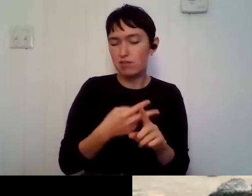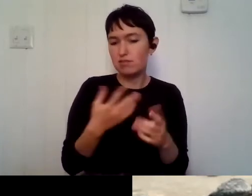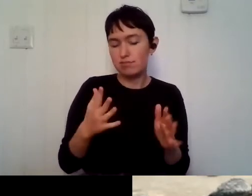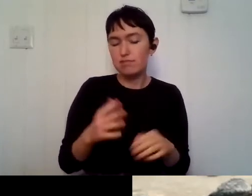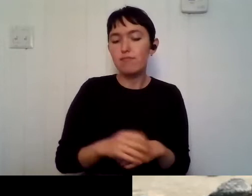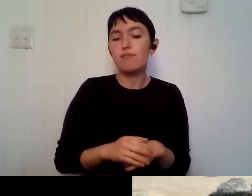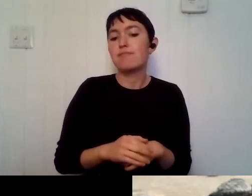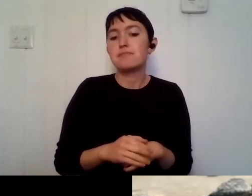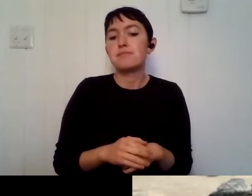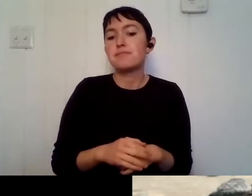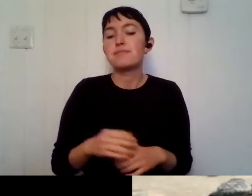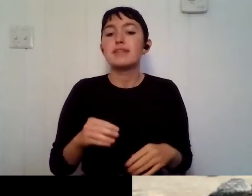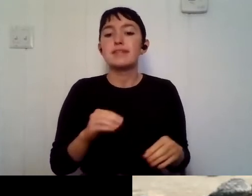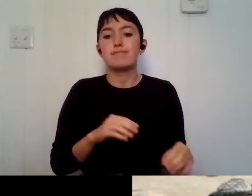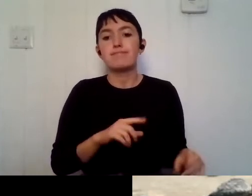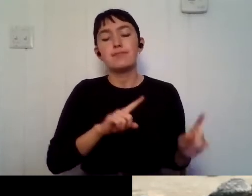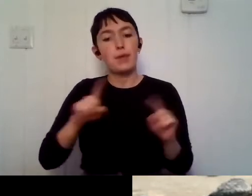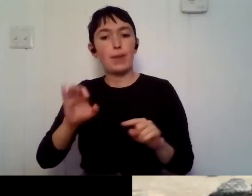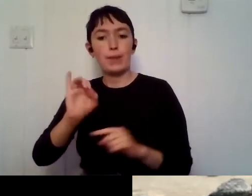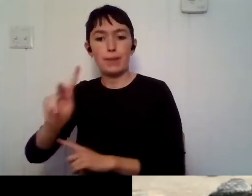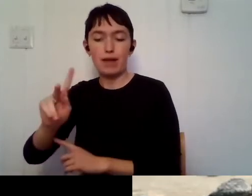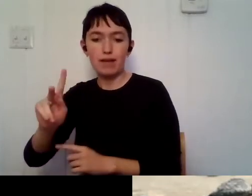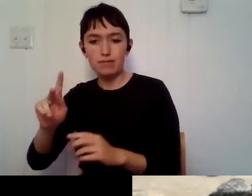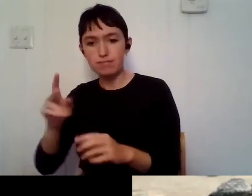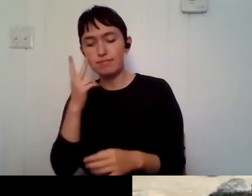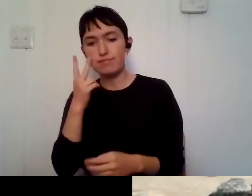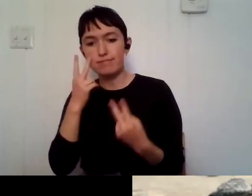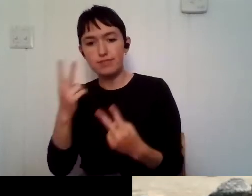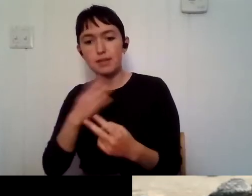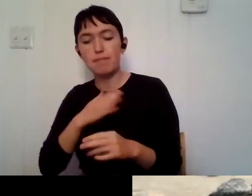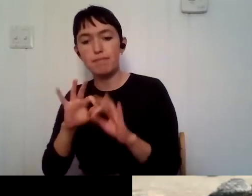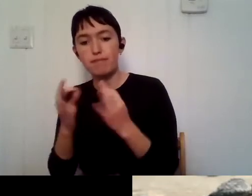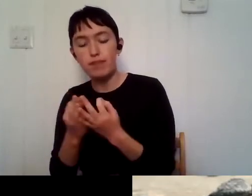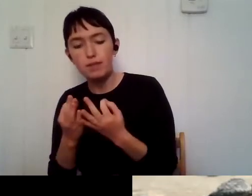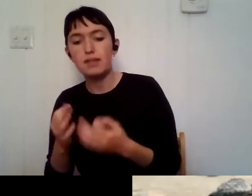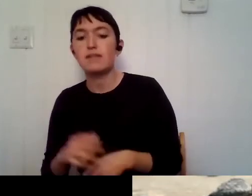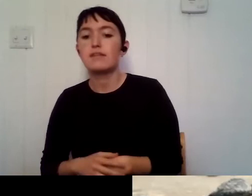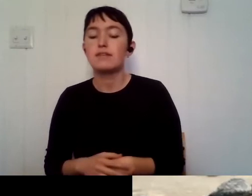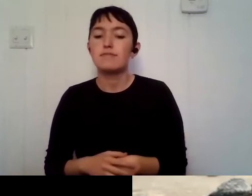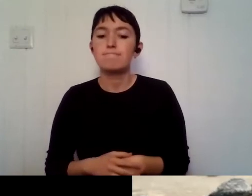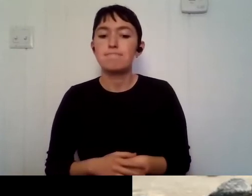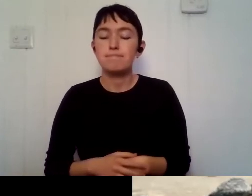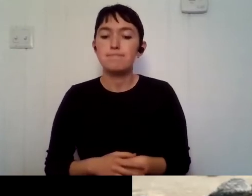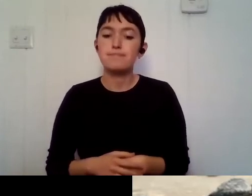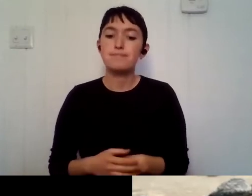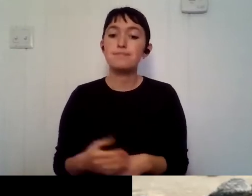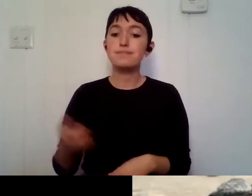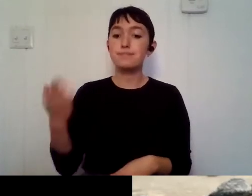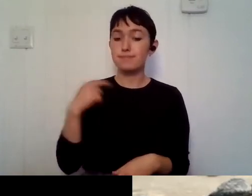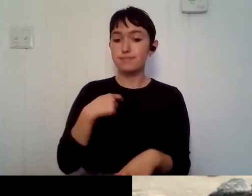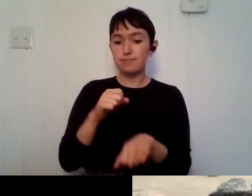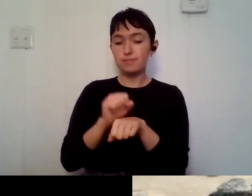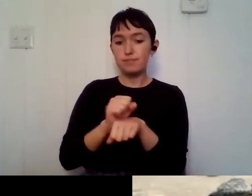home during my off time and visit my family. Um, and then like when I was working as an endangered piece of server,